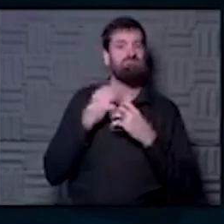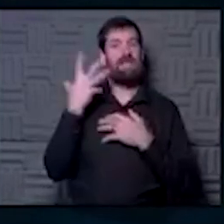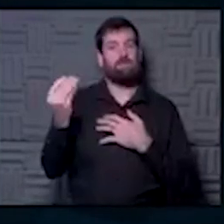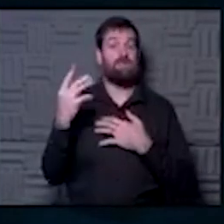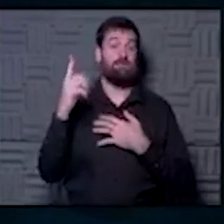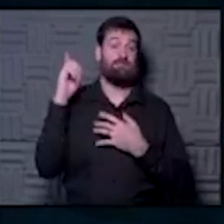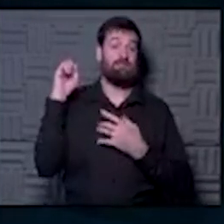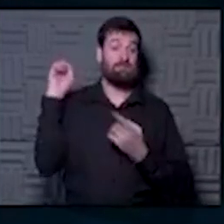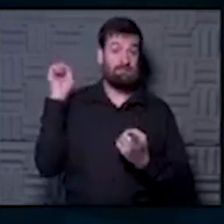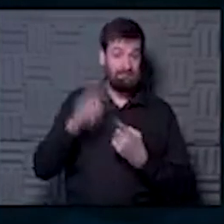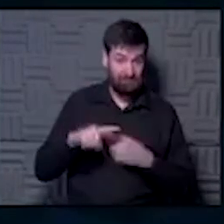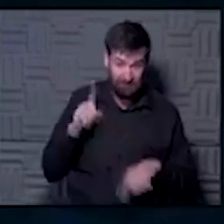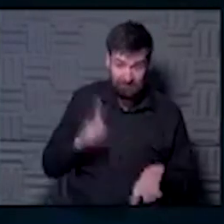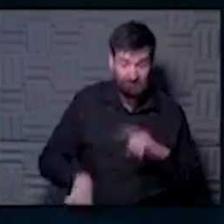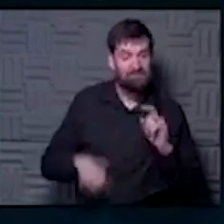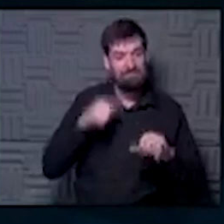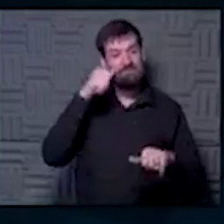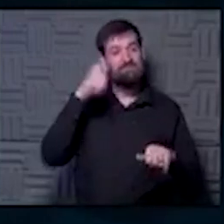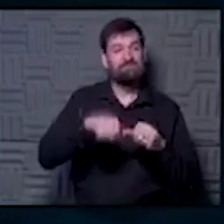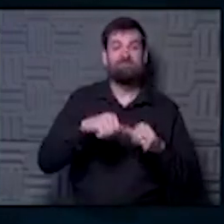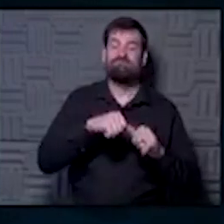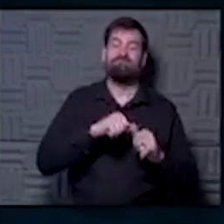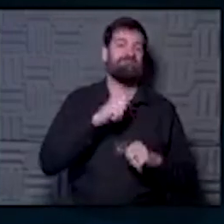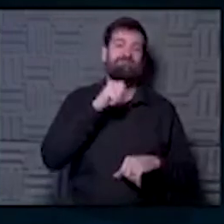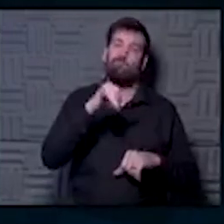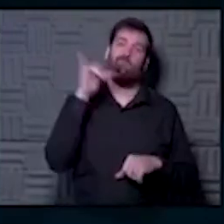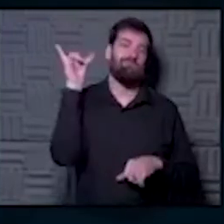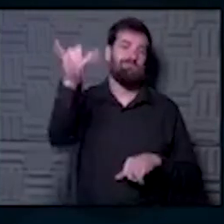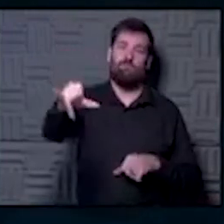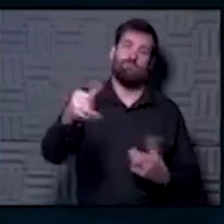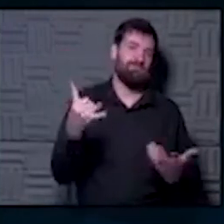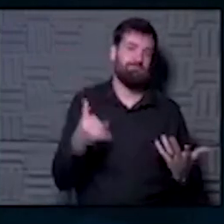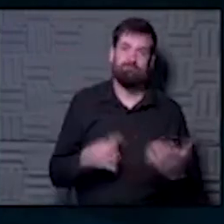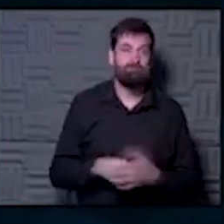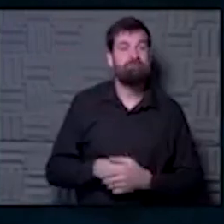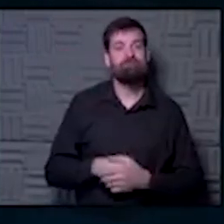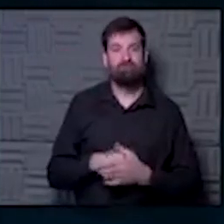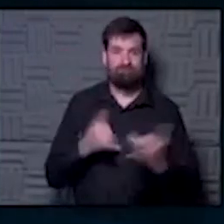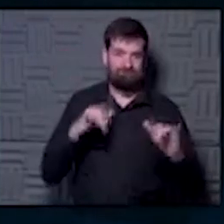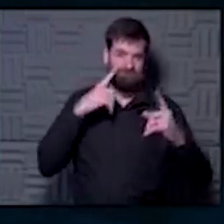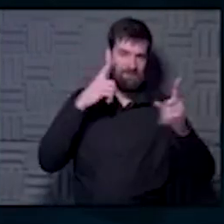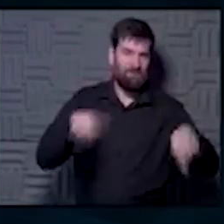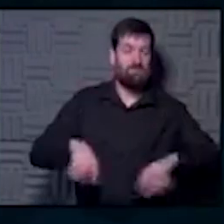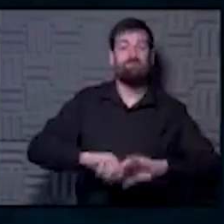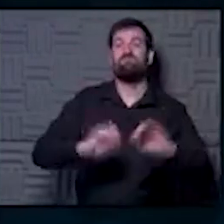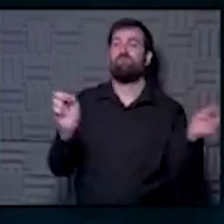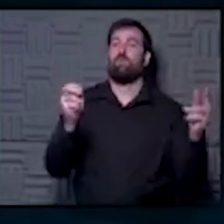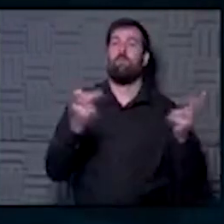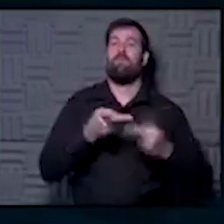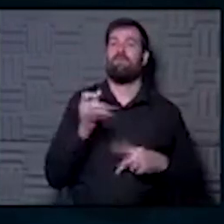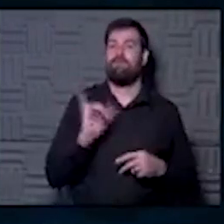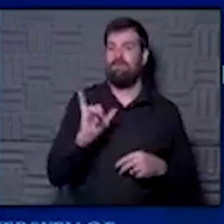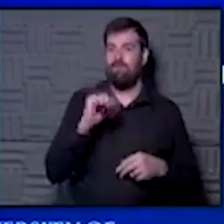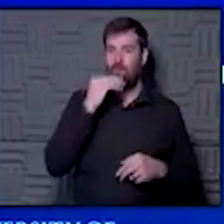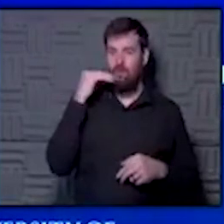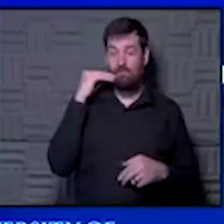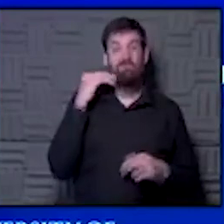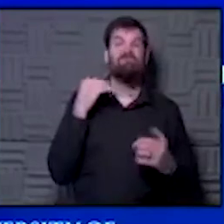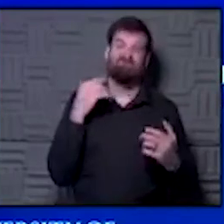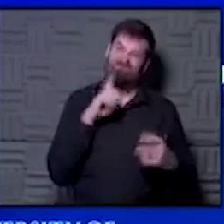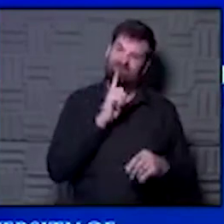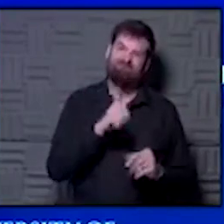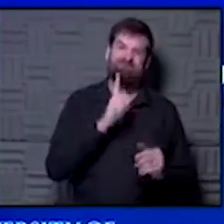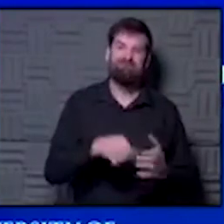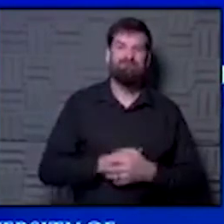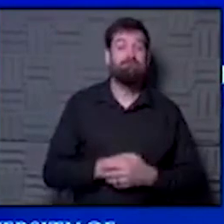as they can and remembering us that it won't all last forever. And they still they agree that there's still no place like home. It isn't that still the